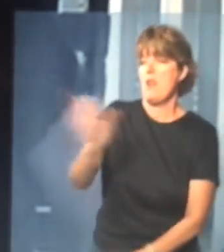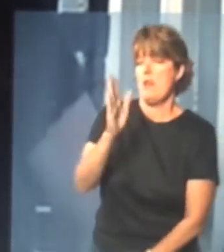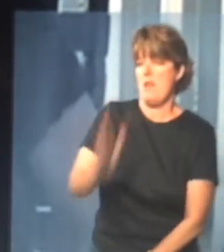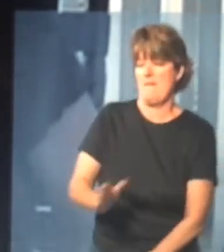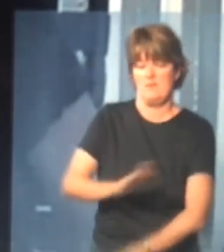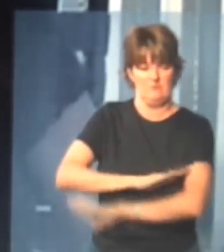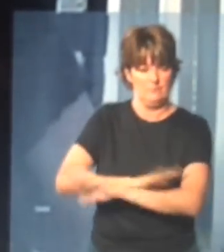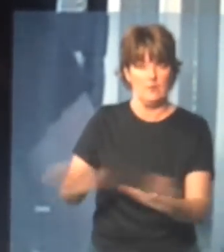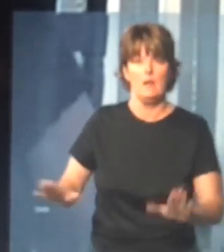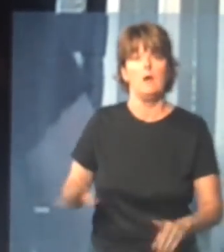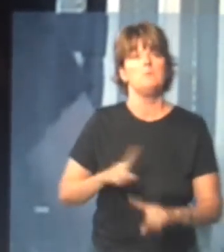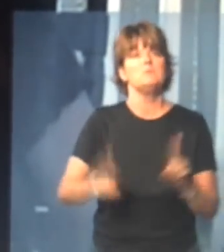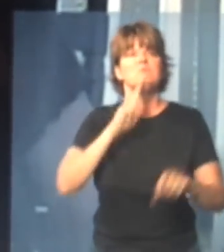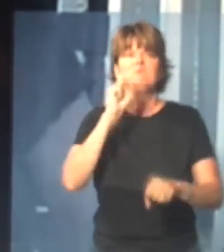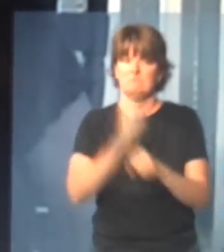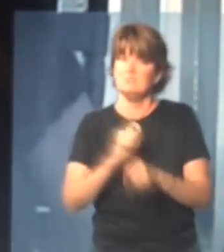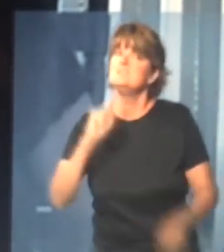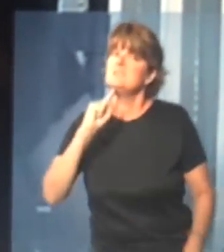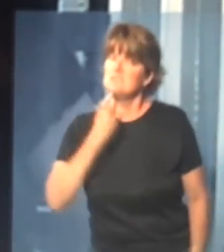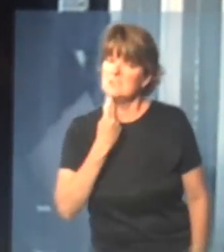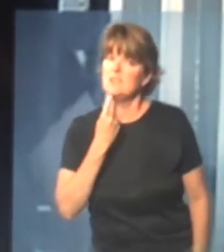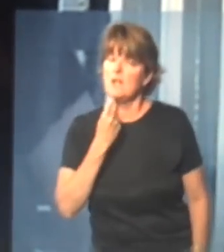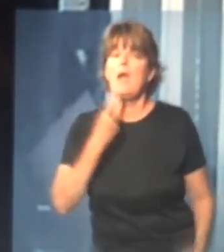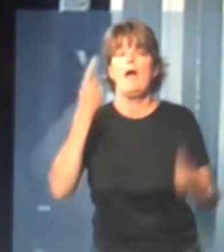my husband thought it really was, until I was talking with my mother on one day, and she said,